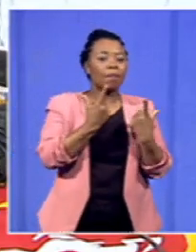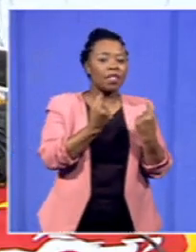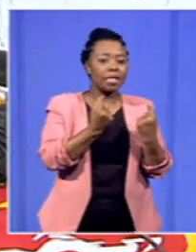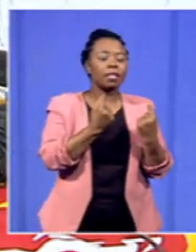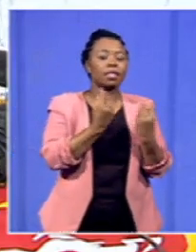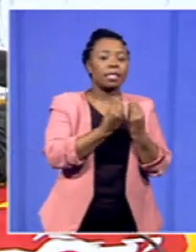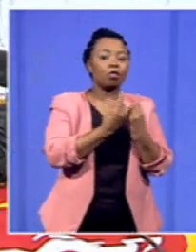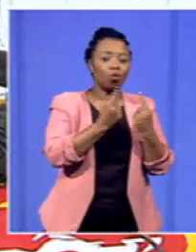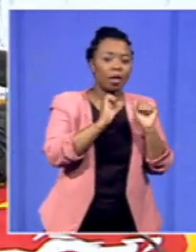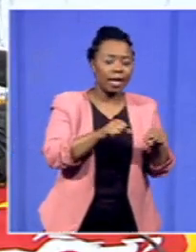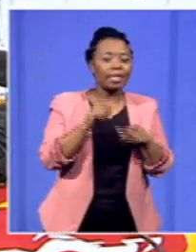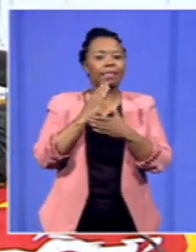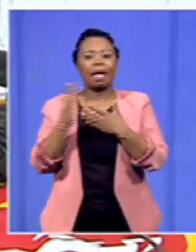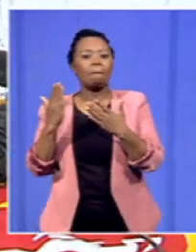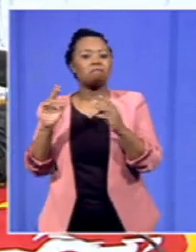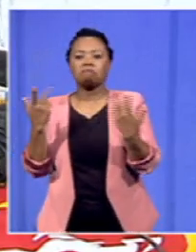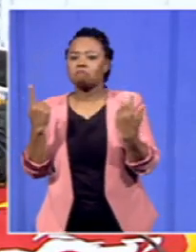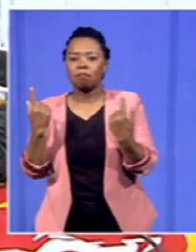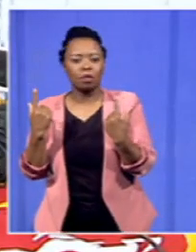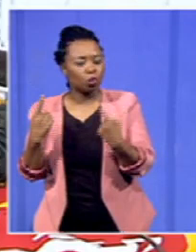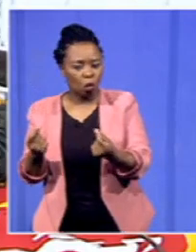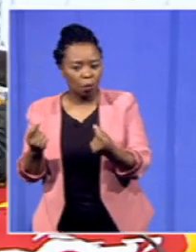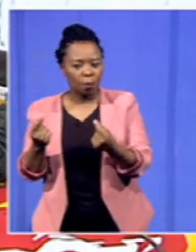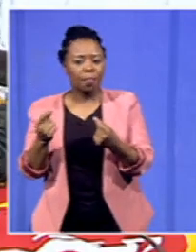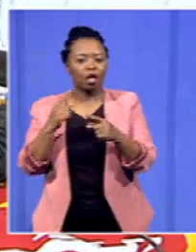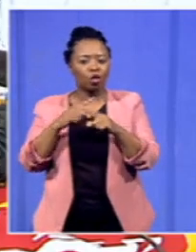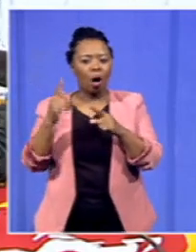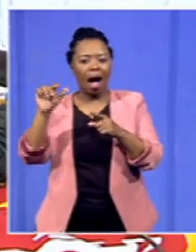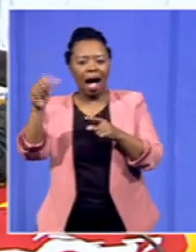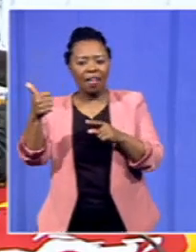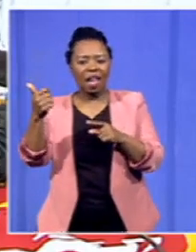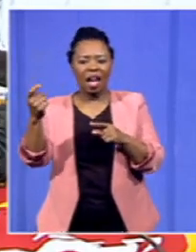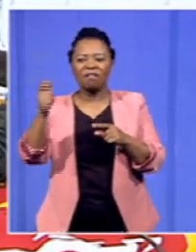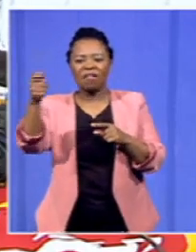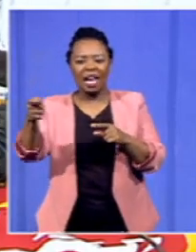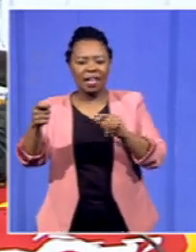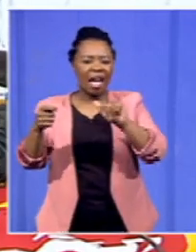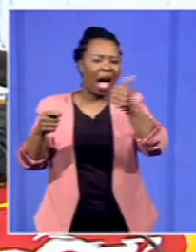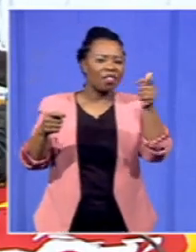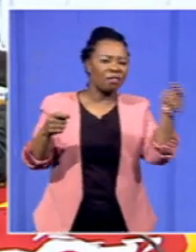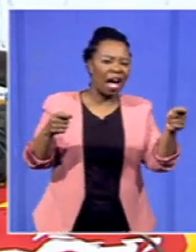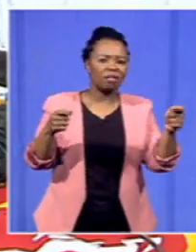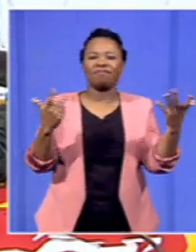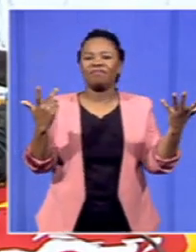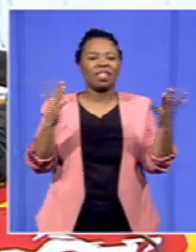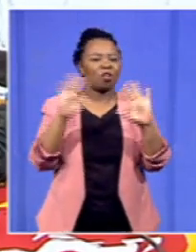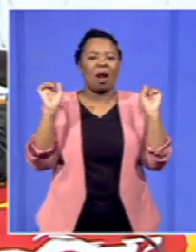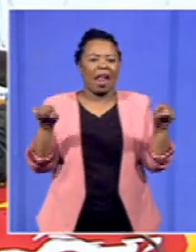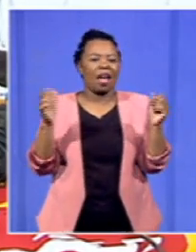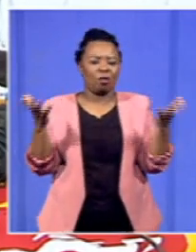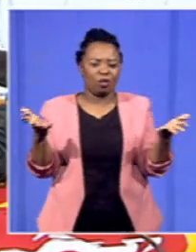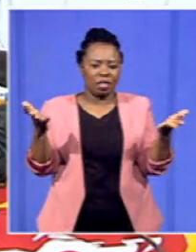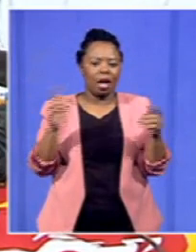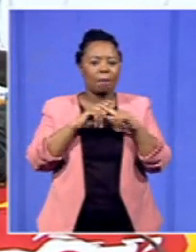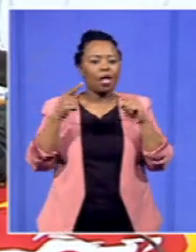cannot do so taking the subscription of others and funding others that's not what is allowed however we will